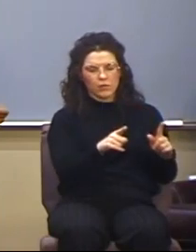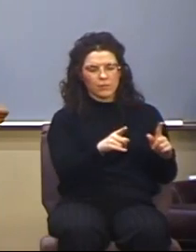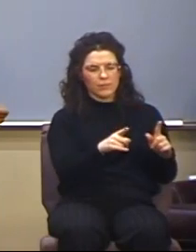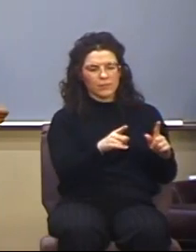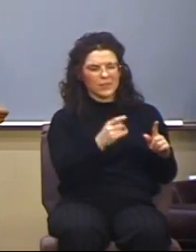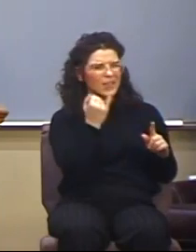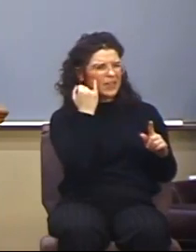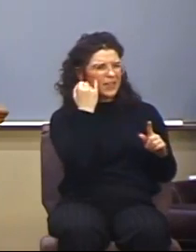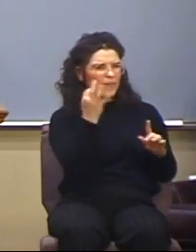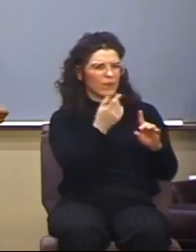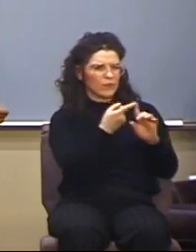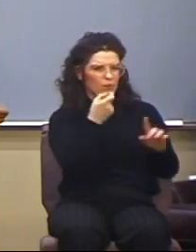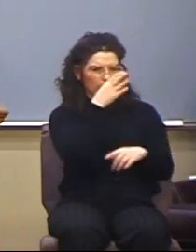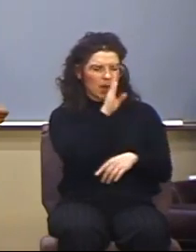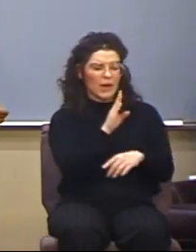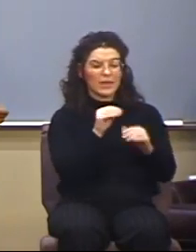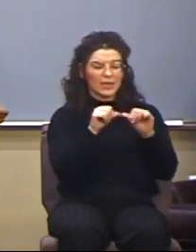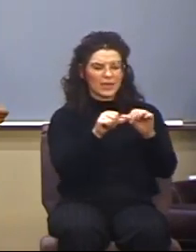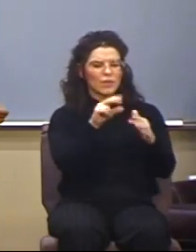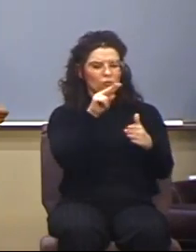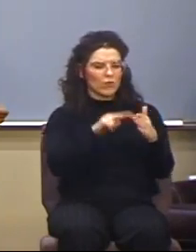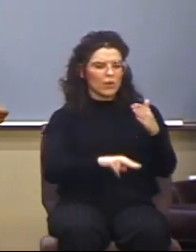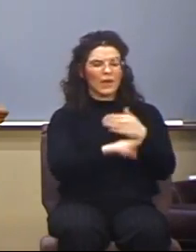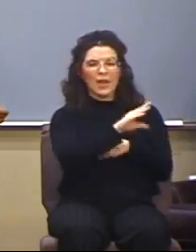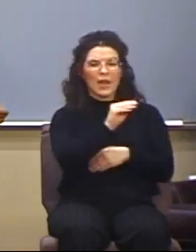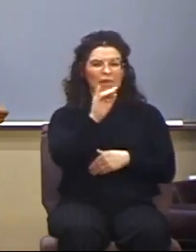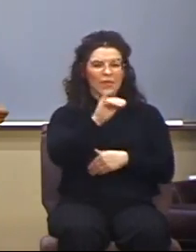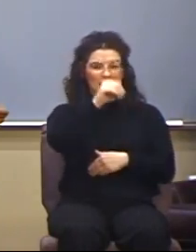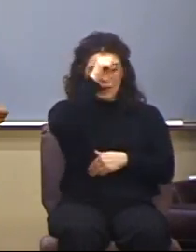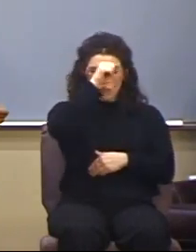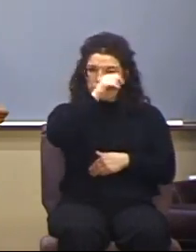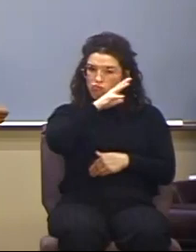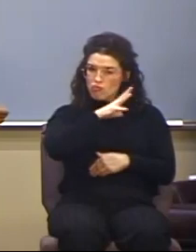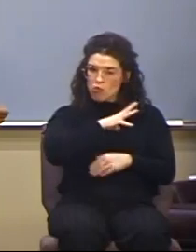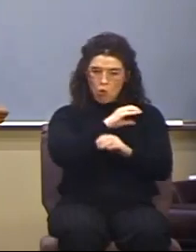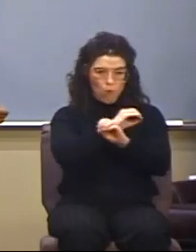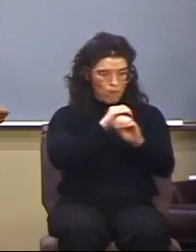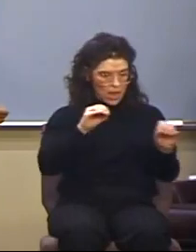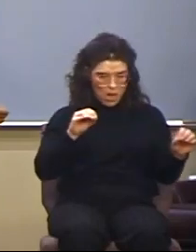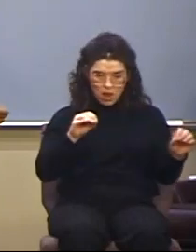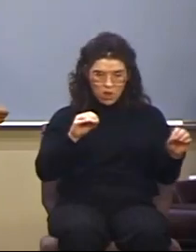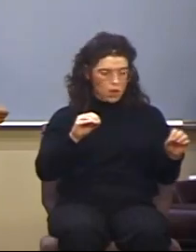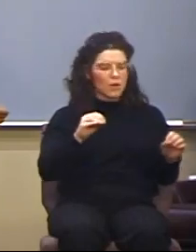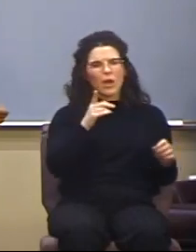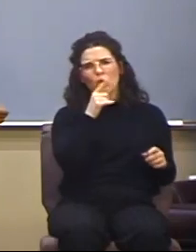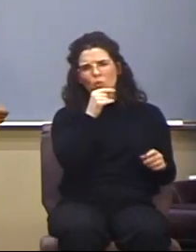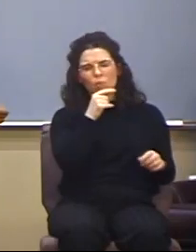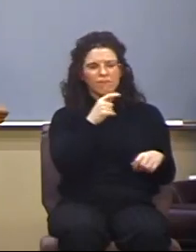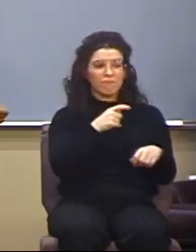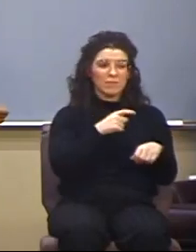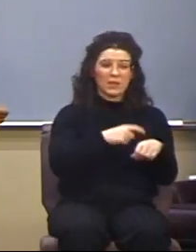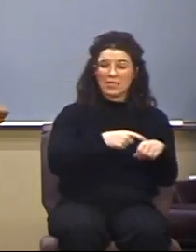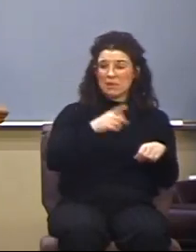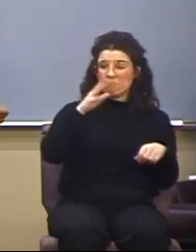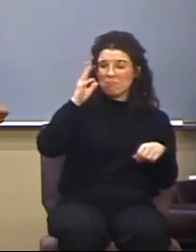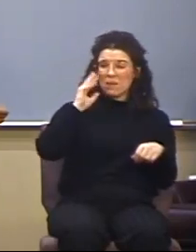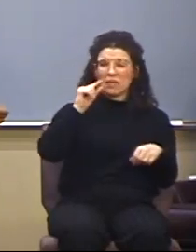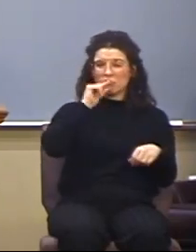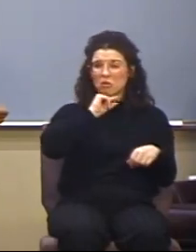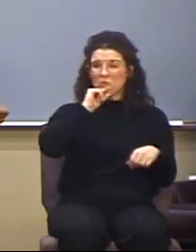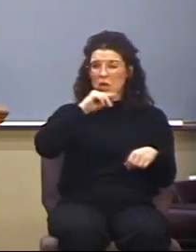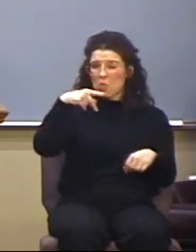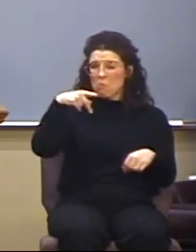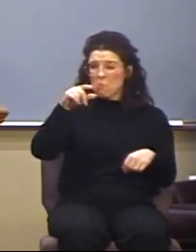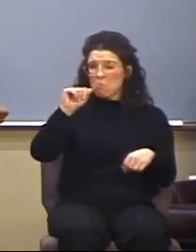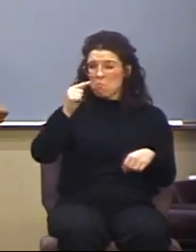reading. And that no man, again, who are they, those time past Gentiles, the pagans out there? No